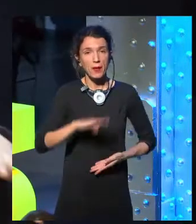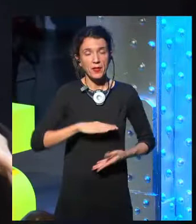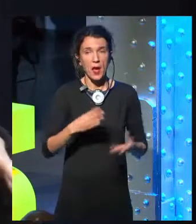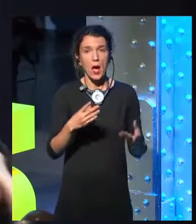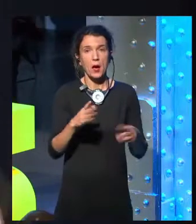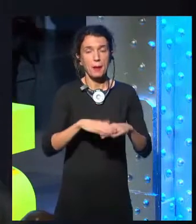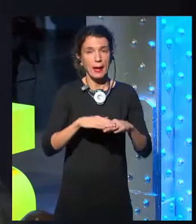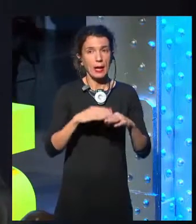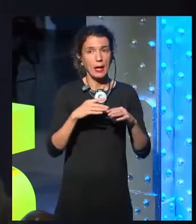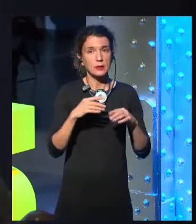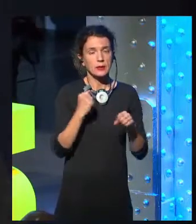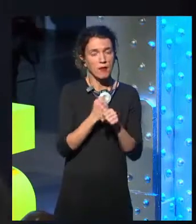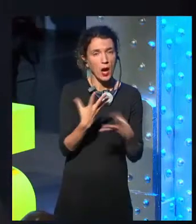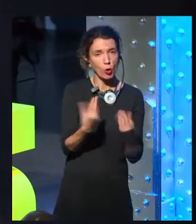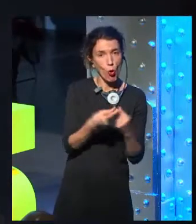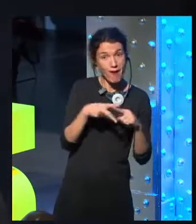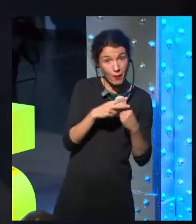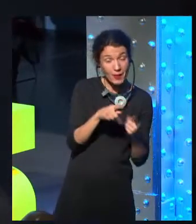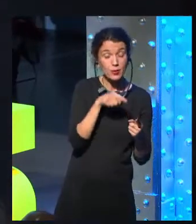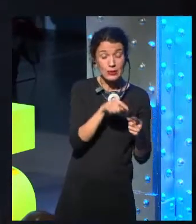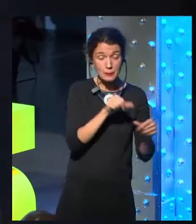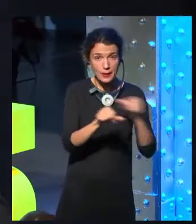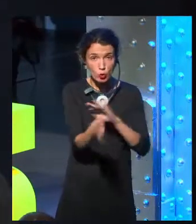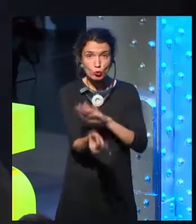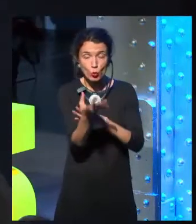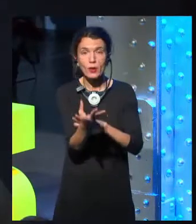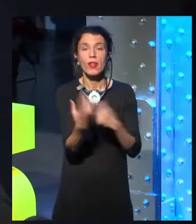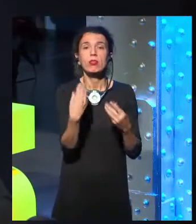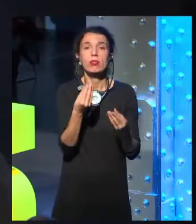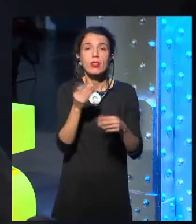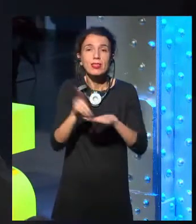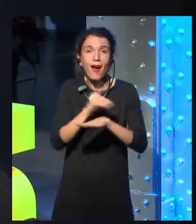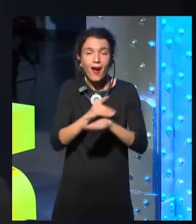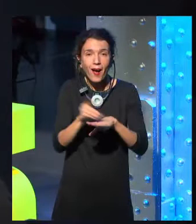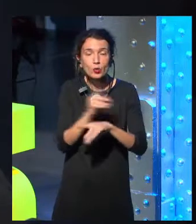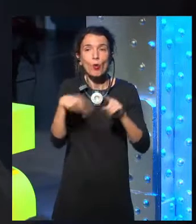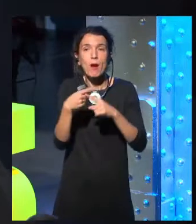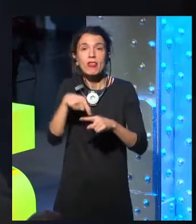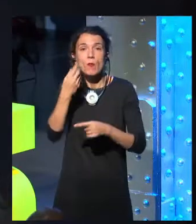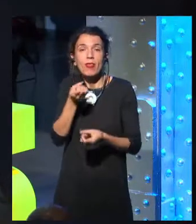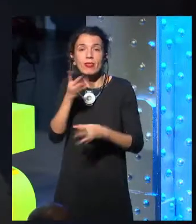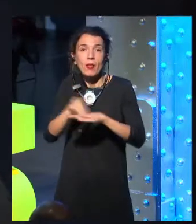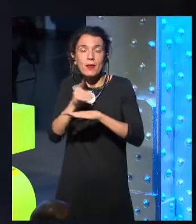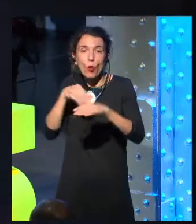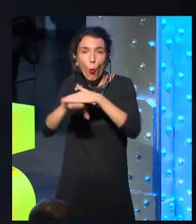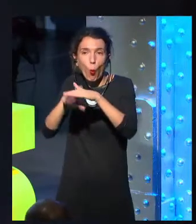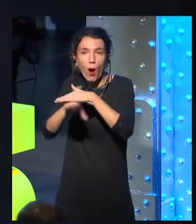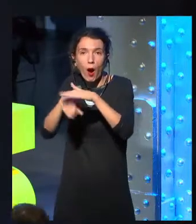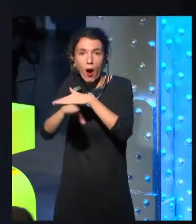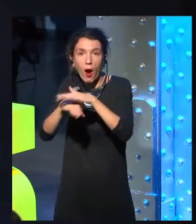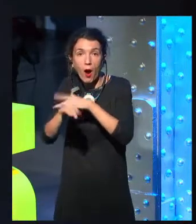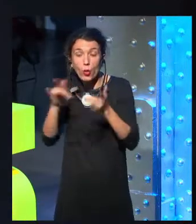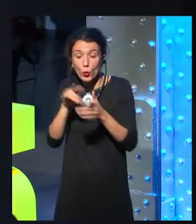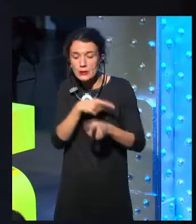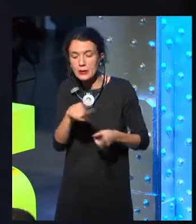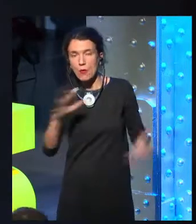storing data outside of ourself, and now it's super fast. So this Homo connectus is just, what do we get out of this connection? We get